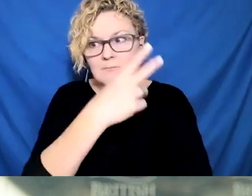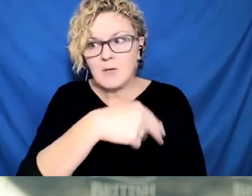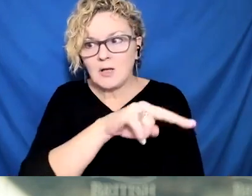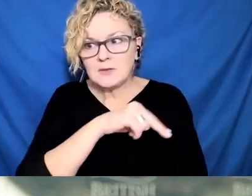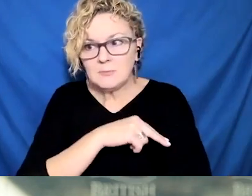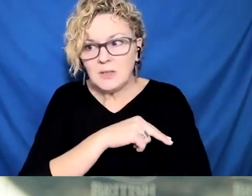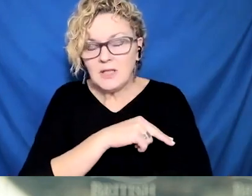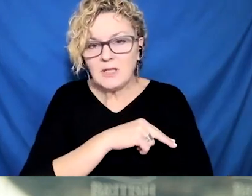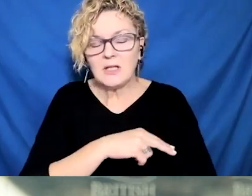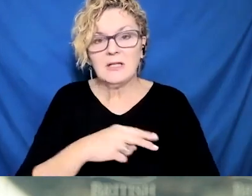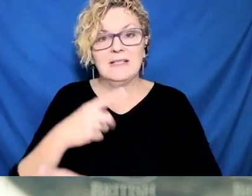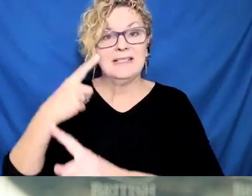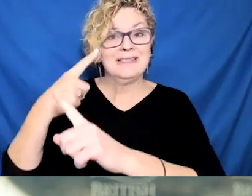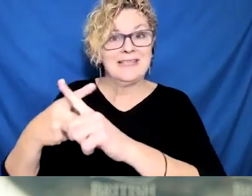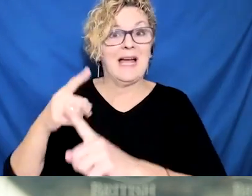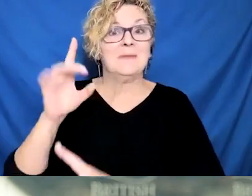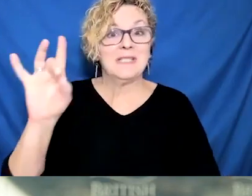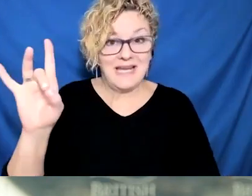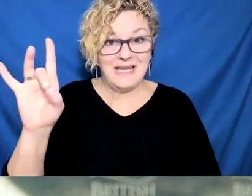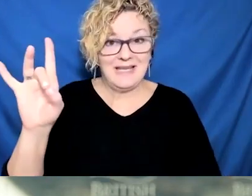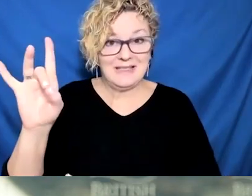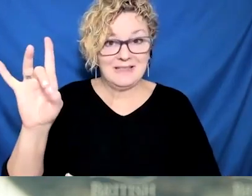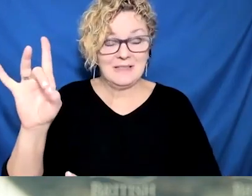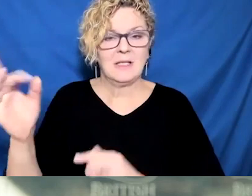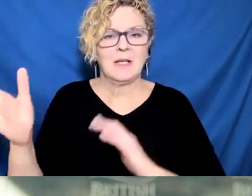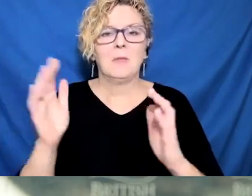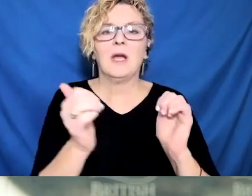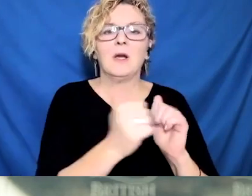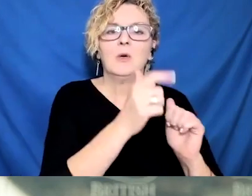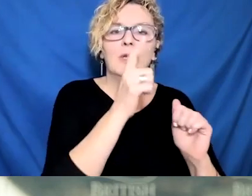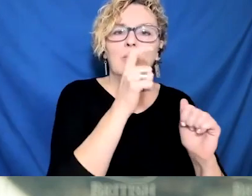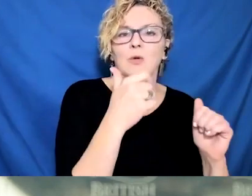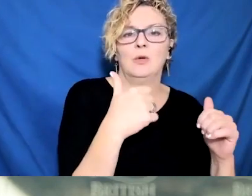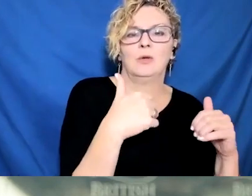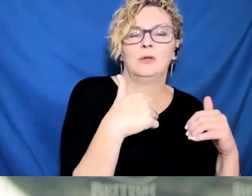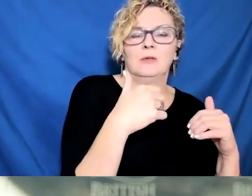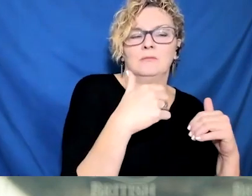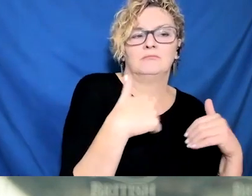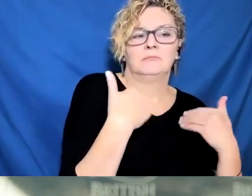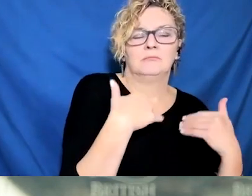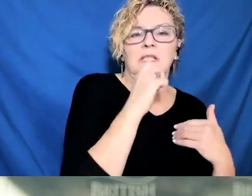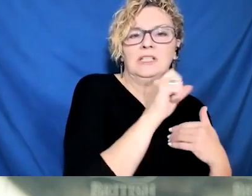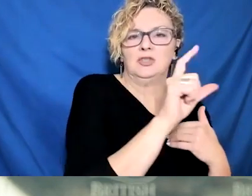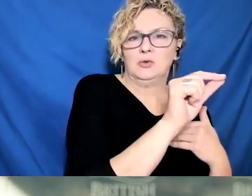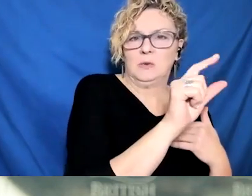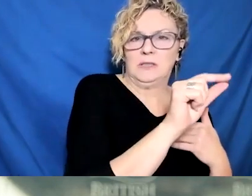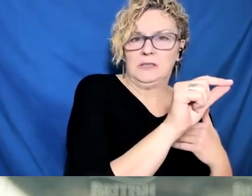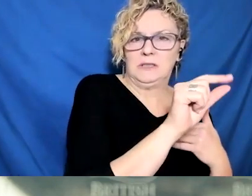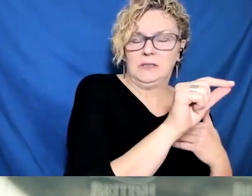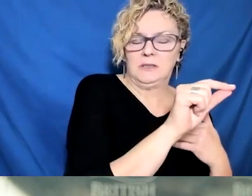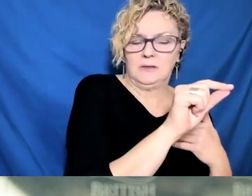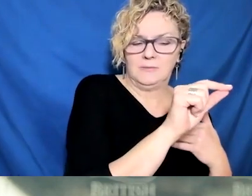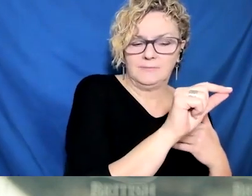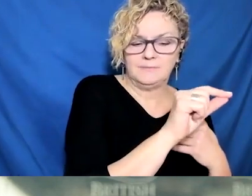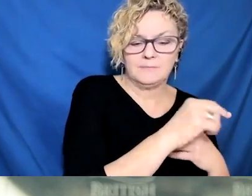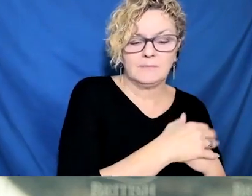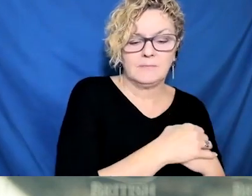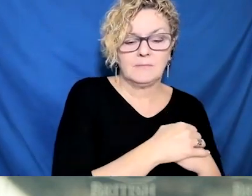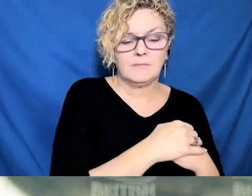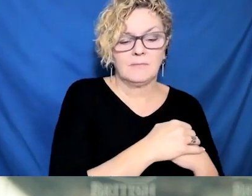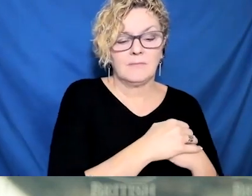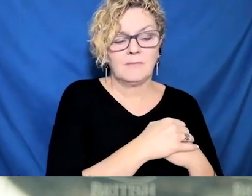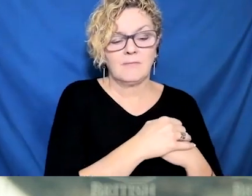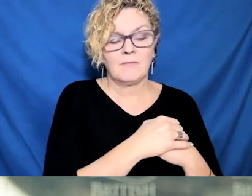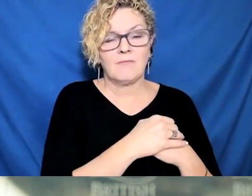91 percent have received their second dose. But if you're in that seven percent, or if you're in that nine percent, who hasn't been vaccinated, get